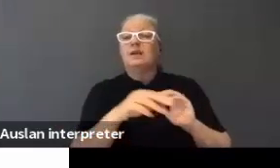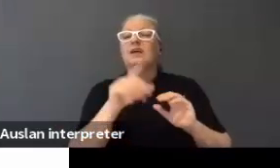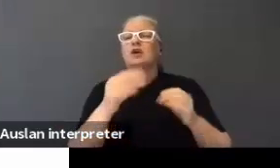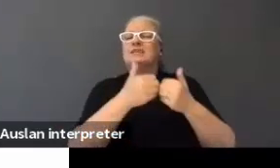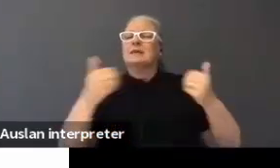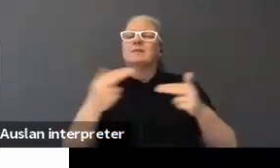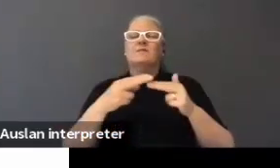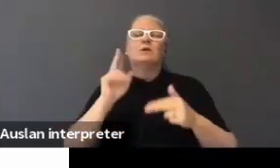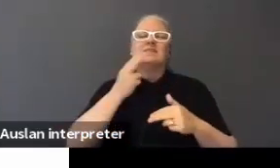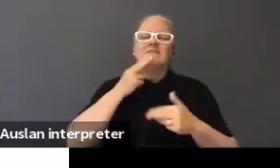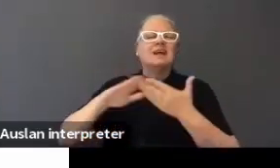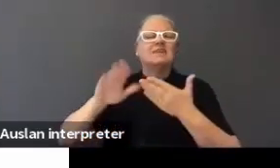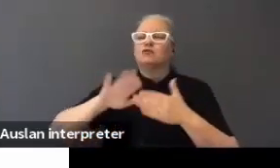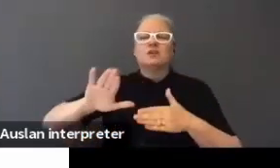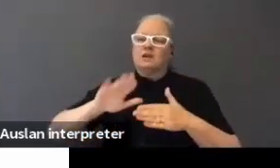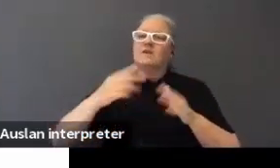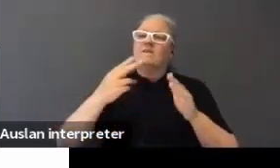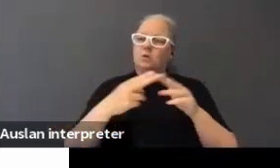for your deaf and hard of hearing students.